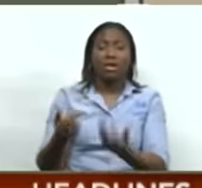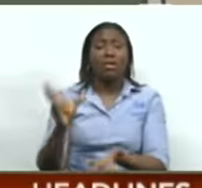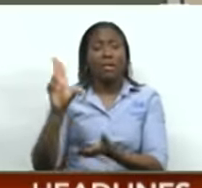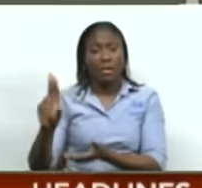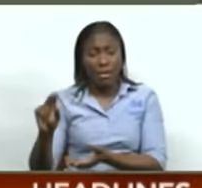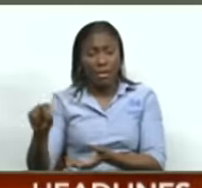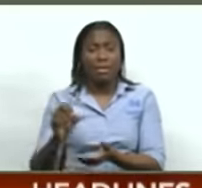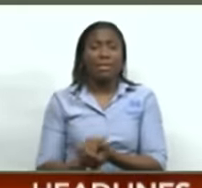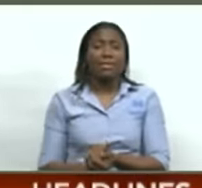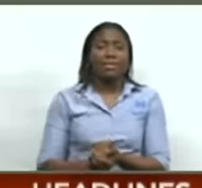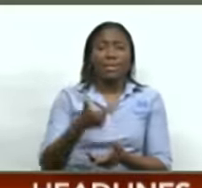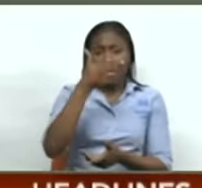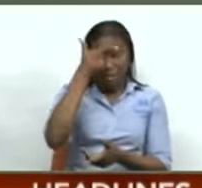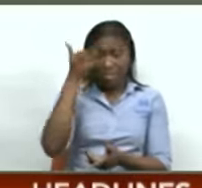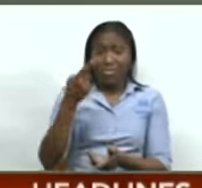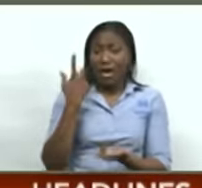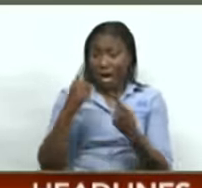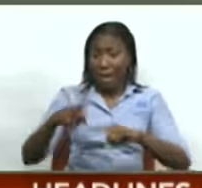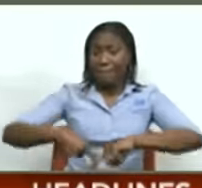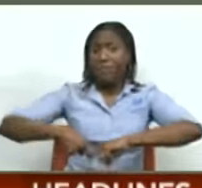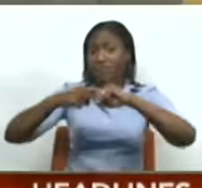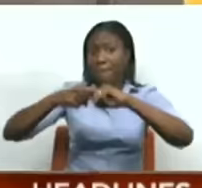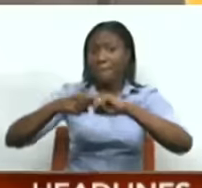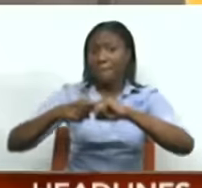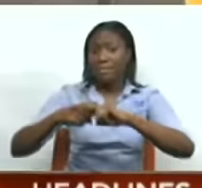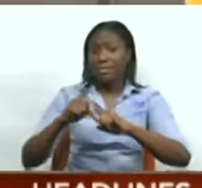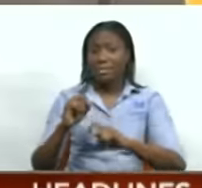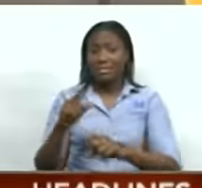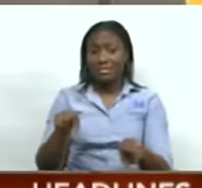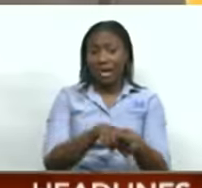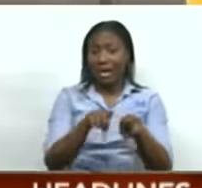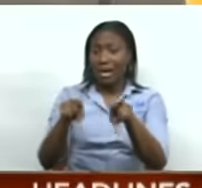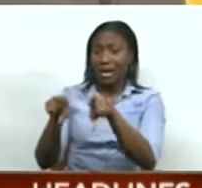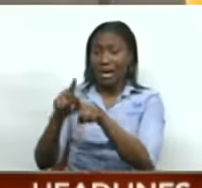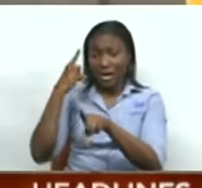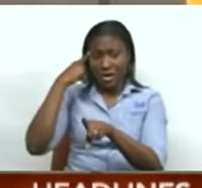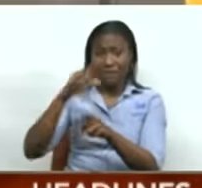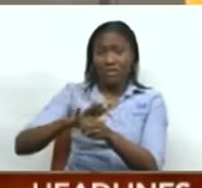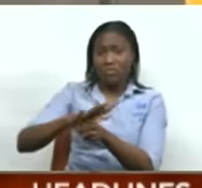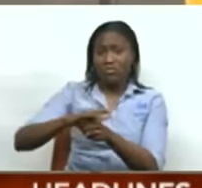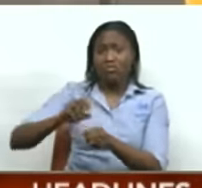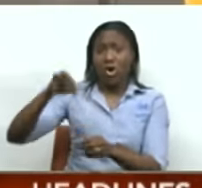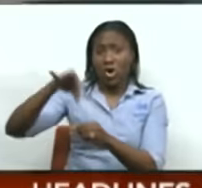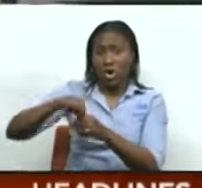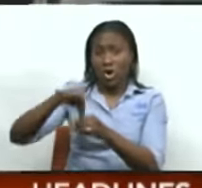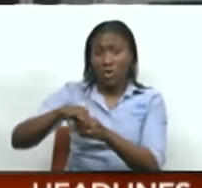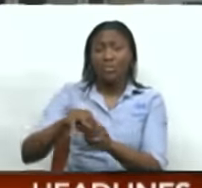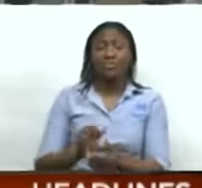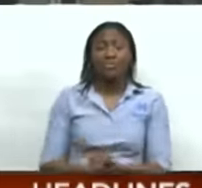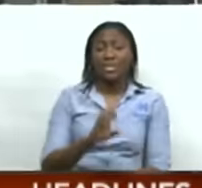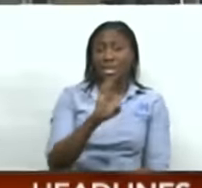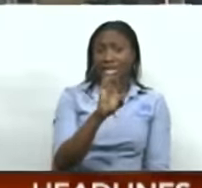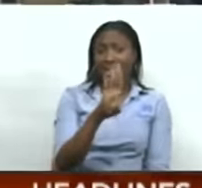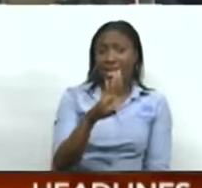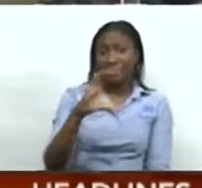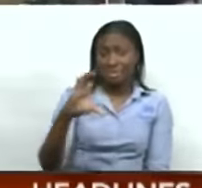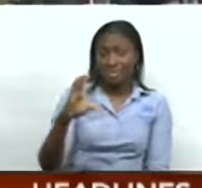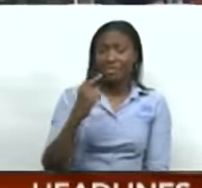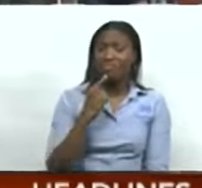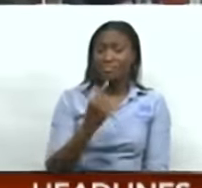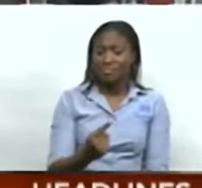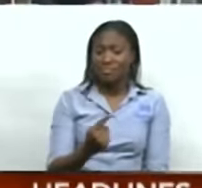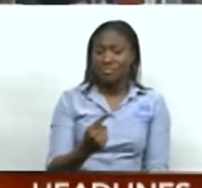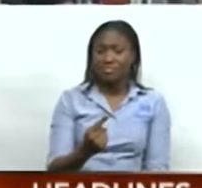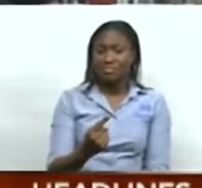Gopal that would have broken the deadlock after it emerged for the recount of the district. Now, the EBC has claimed that